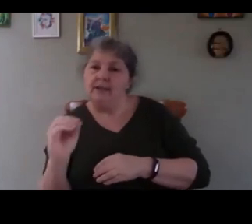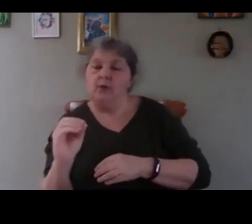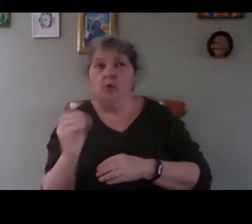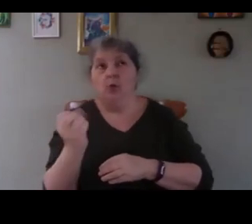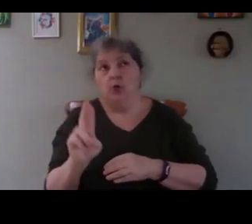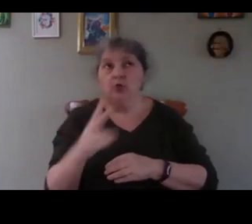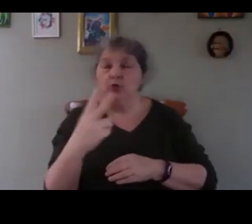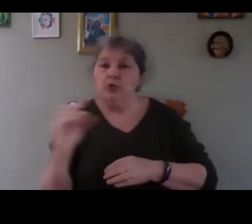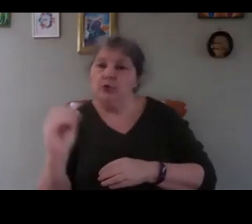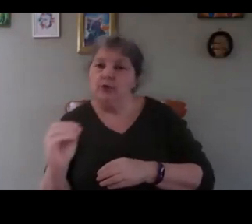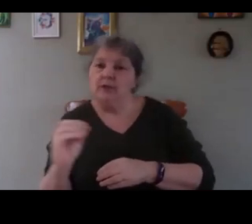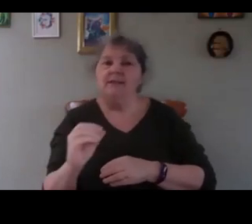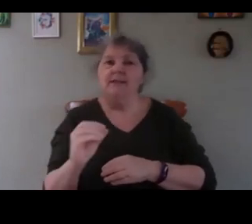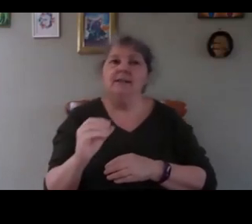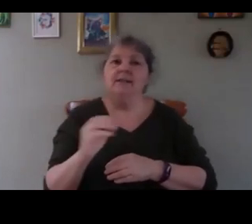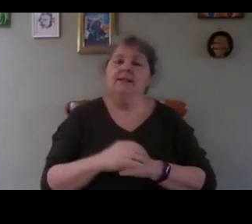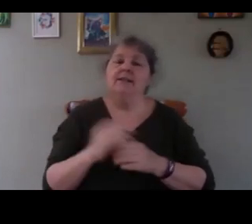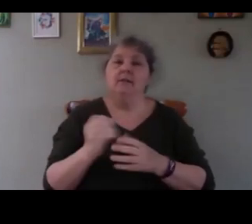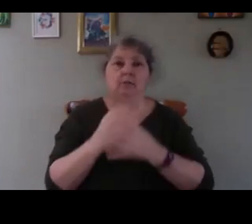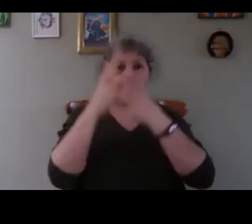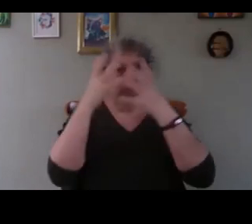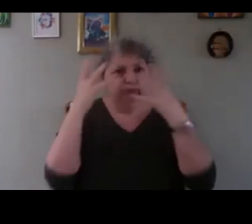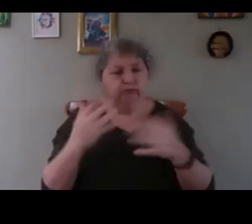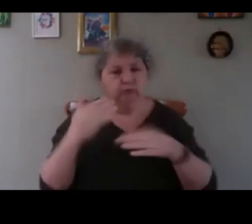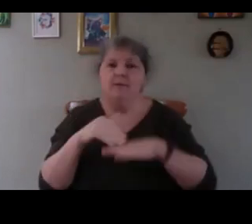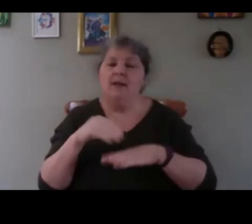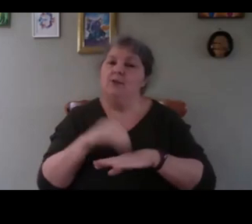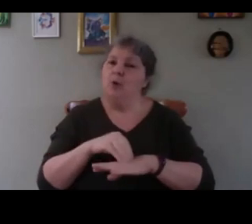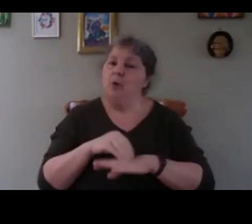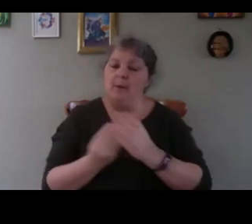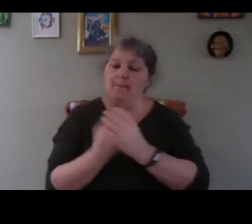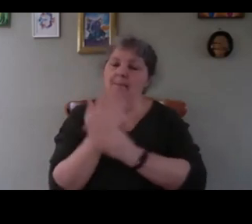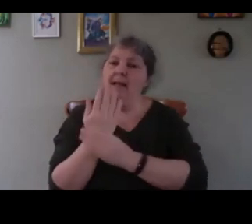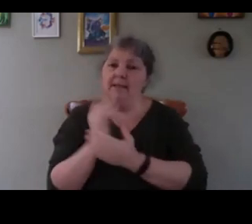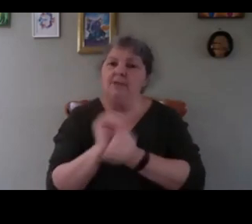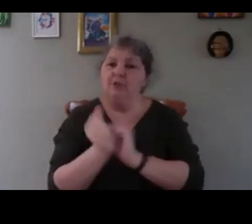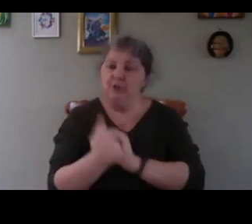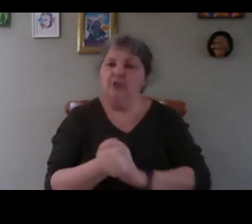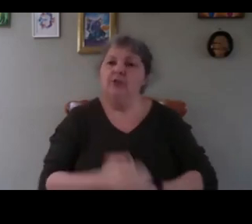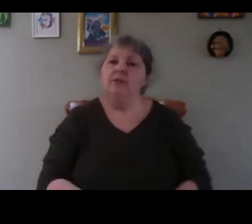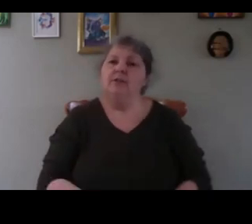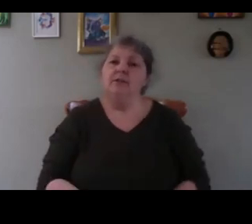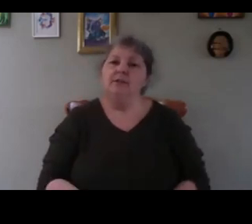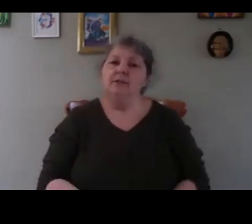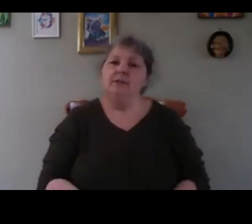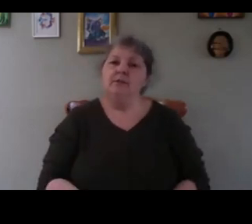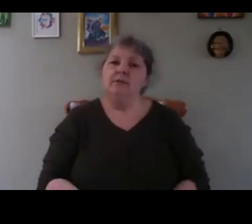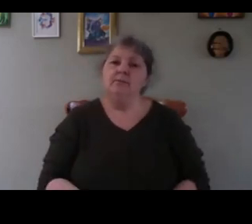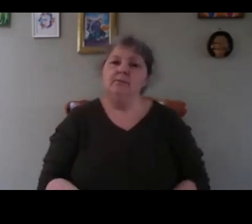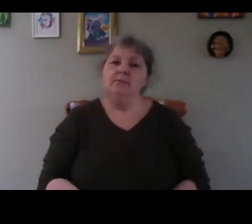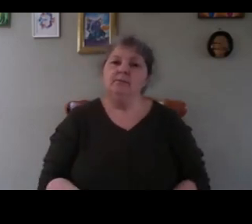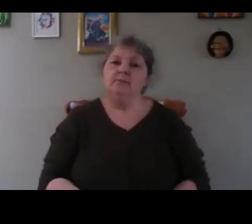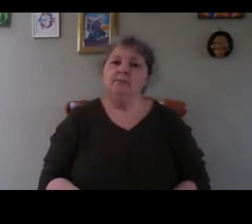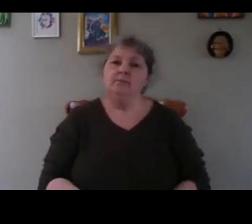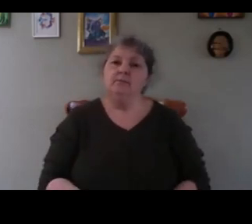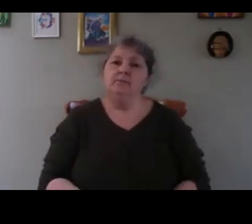it has colossal effect on climate change massive effect on storm on that's the storm that we are starting